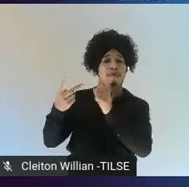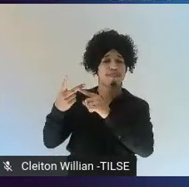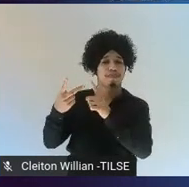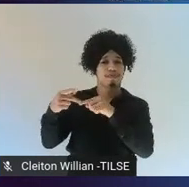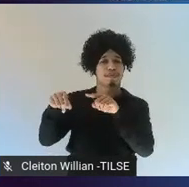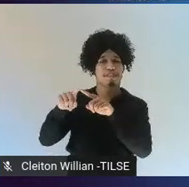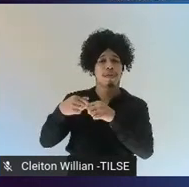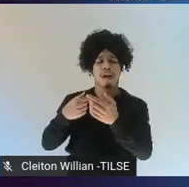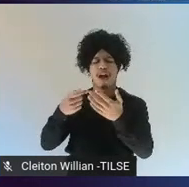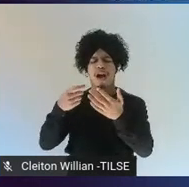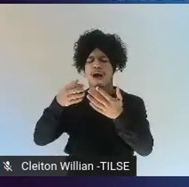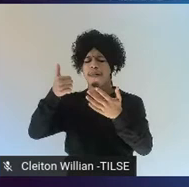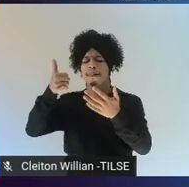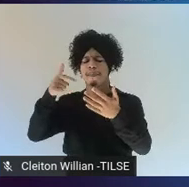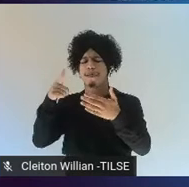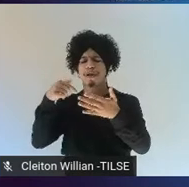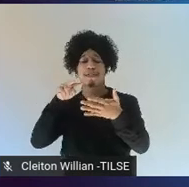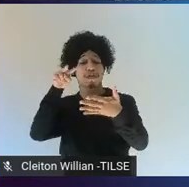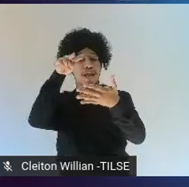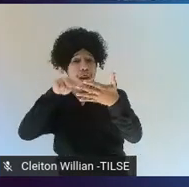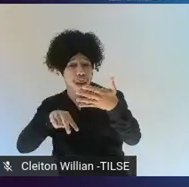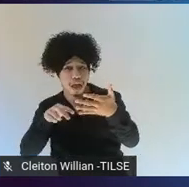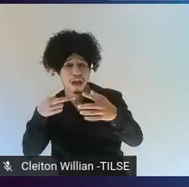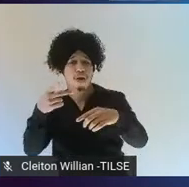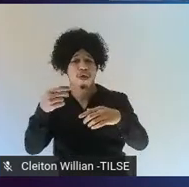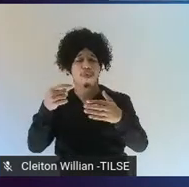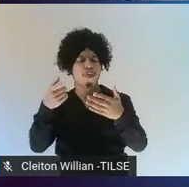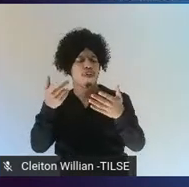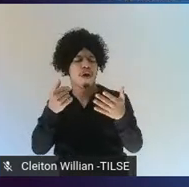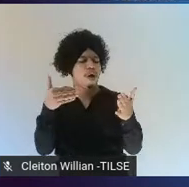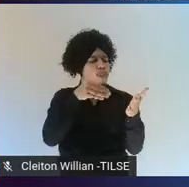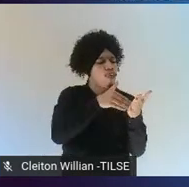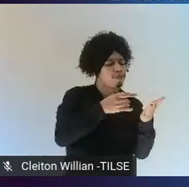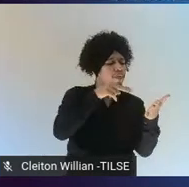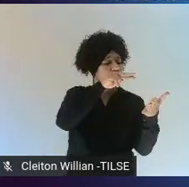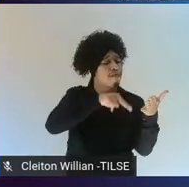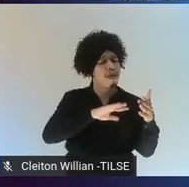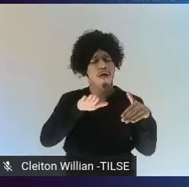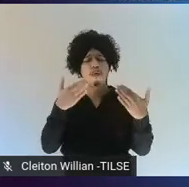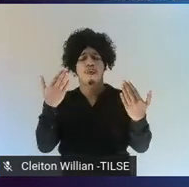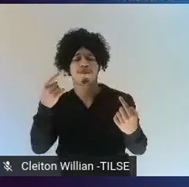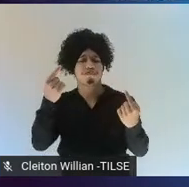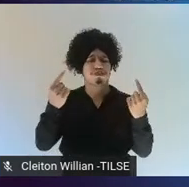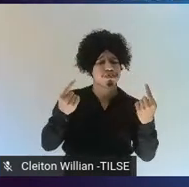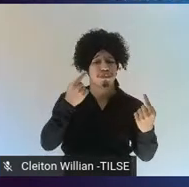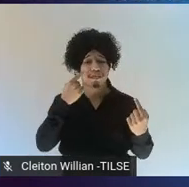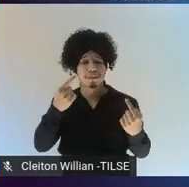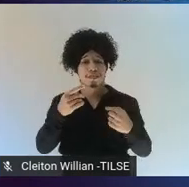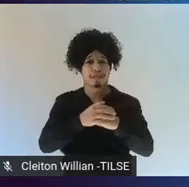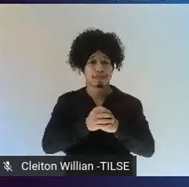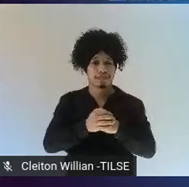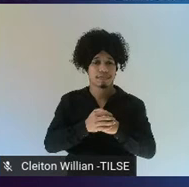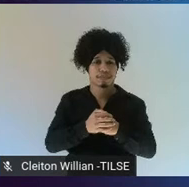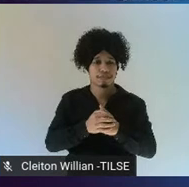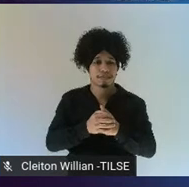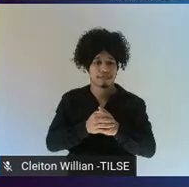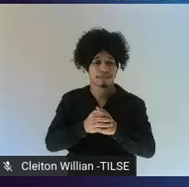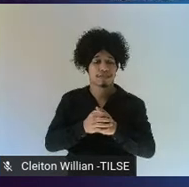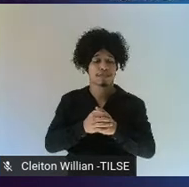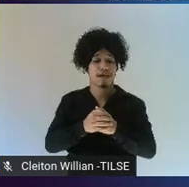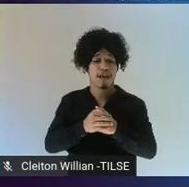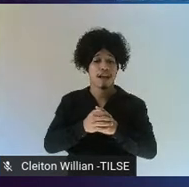first? Which parts should you read last? So, going from just the textbook is just the delivery of information